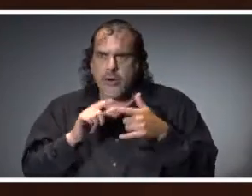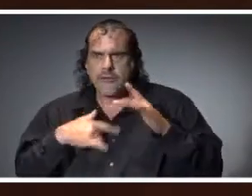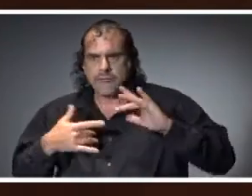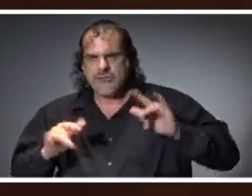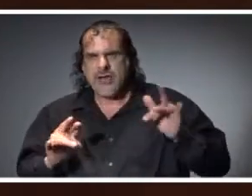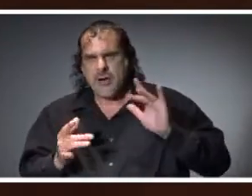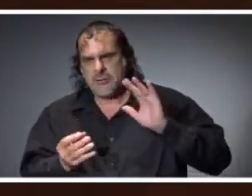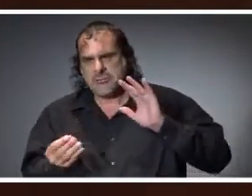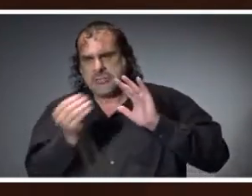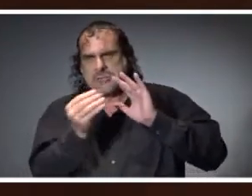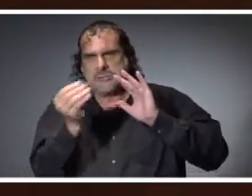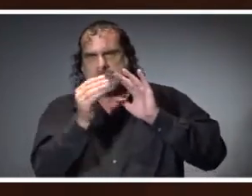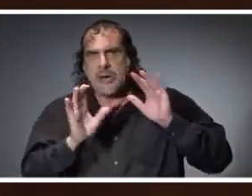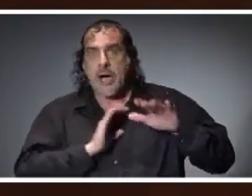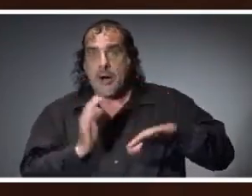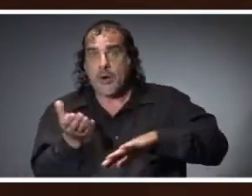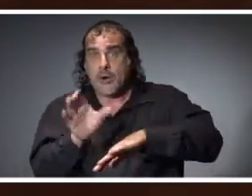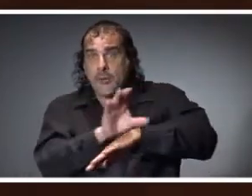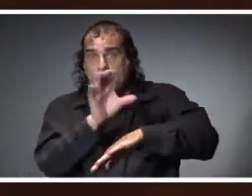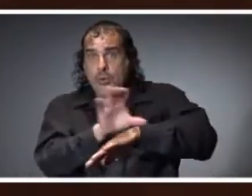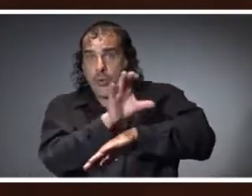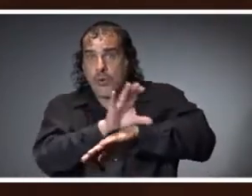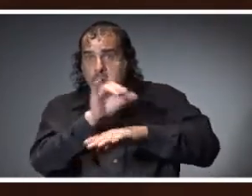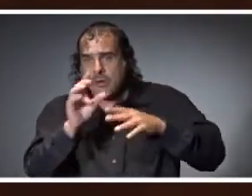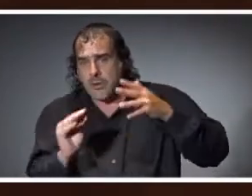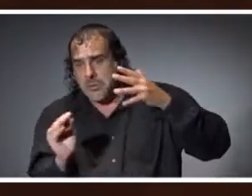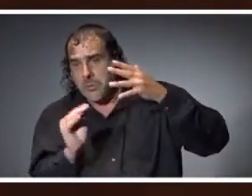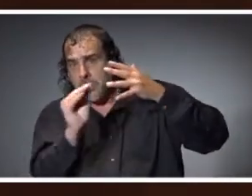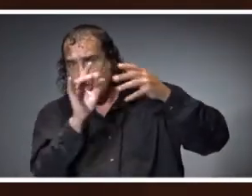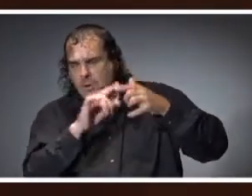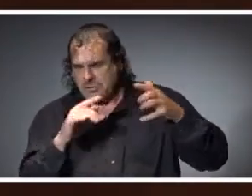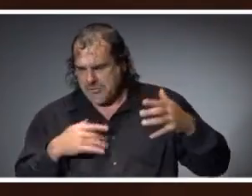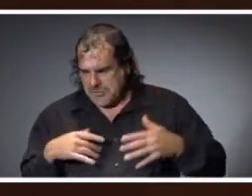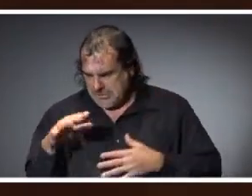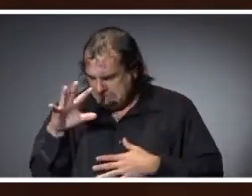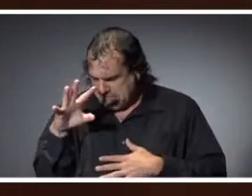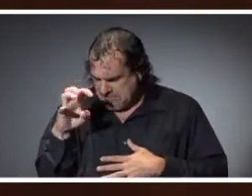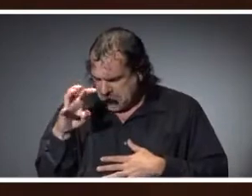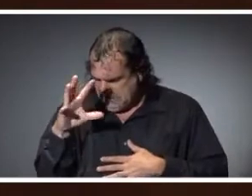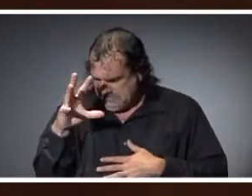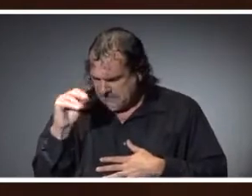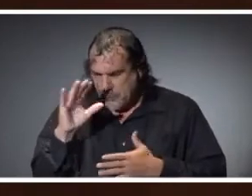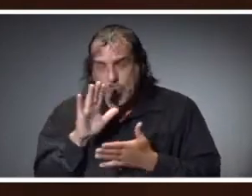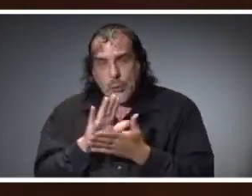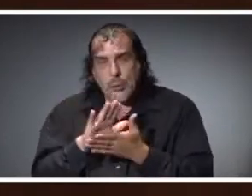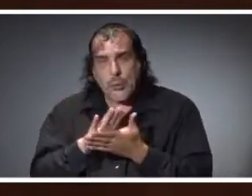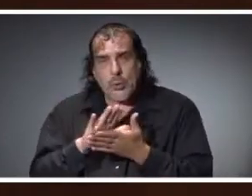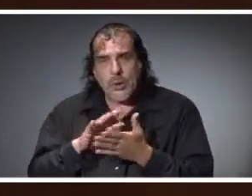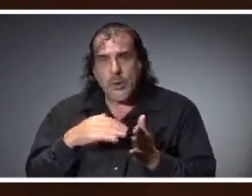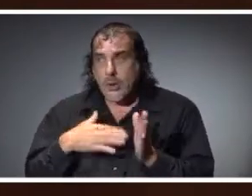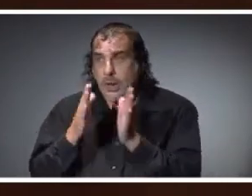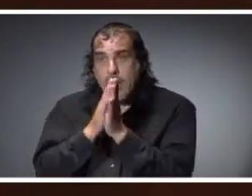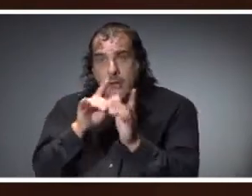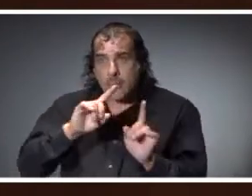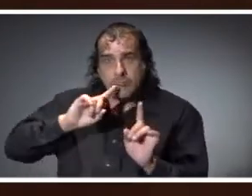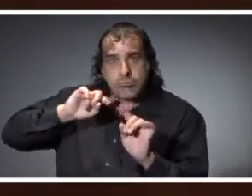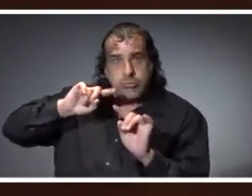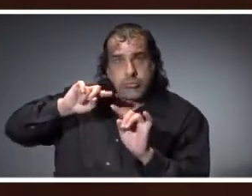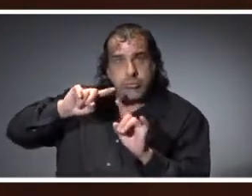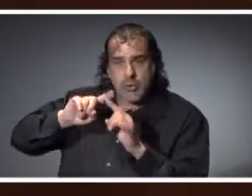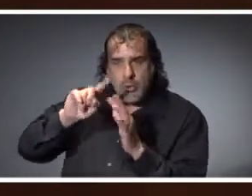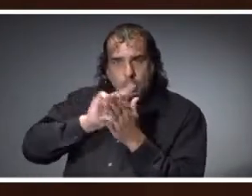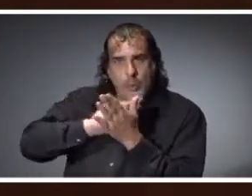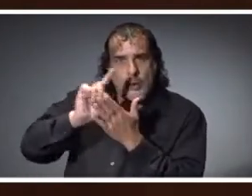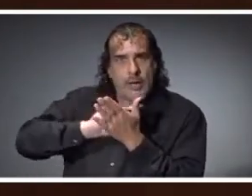we've received about 450 schools that have reported to us. We're asking them to report to us on a